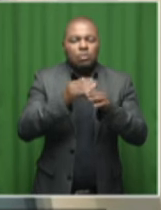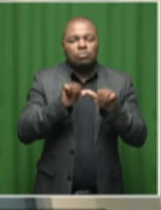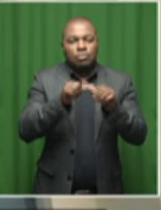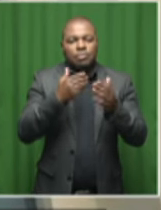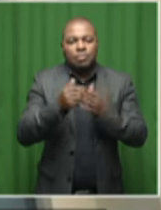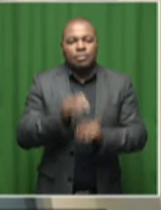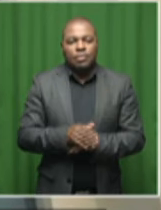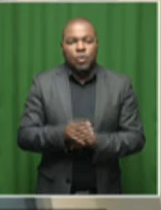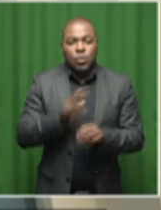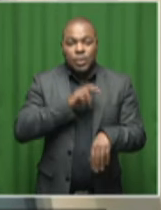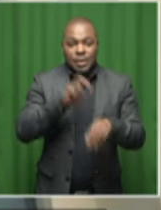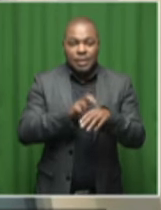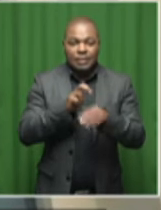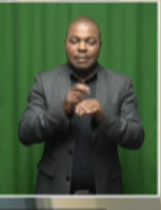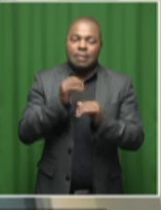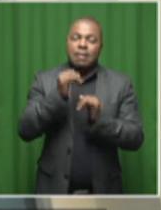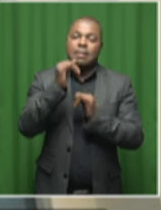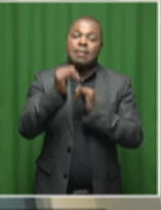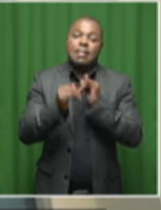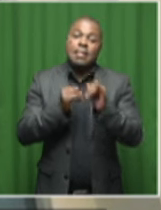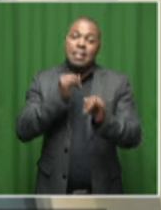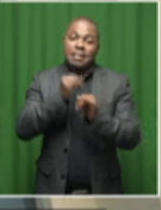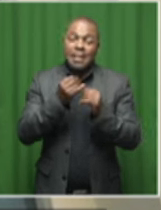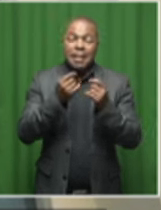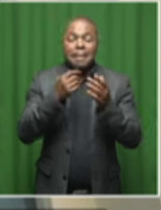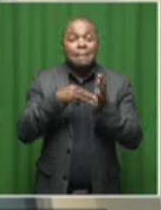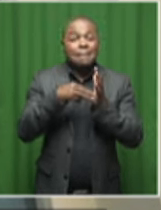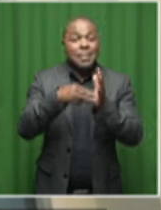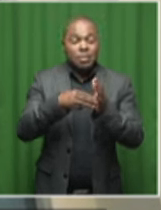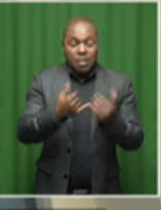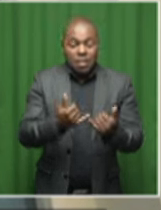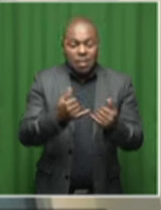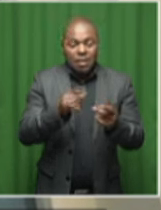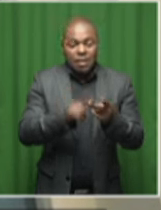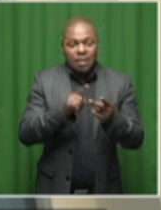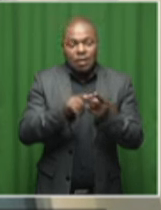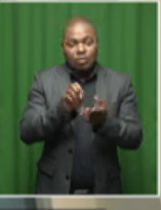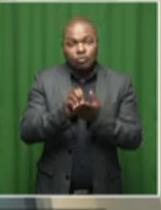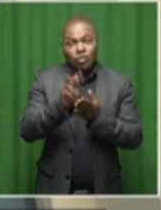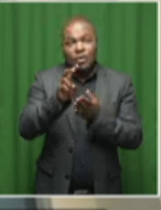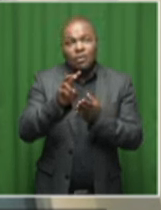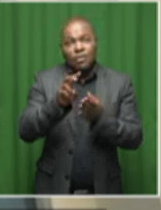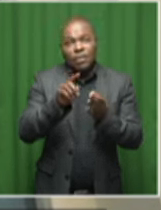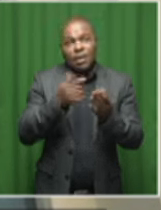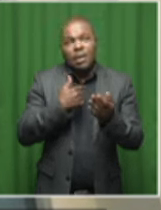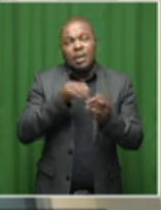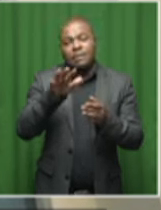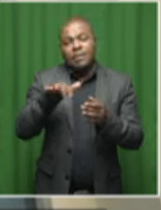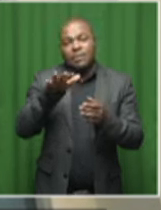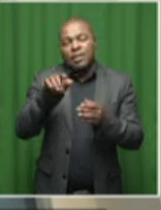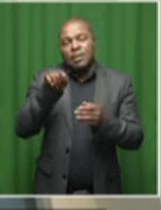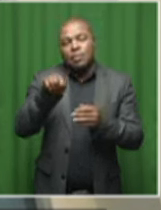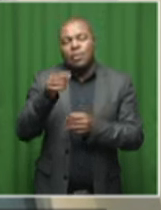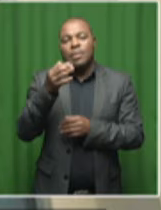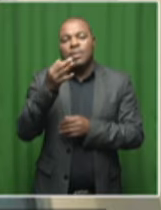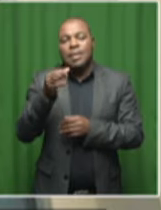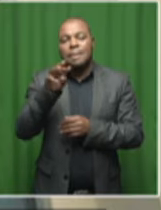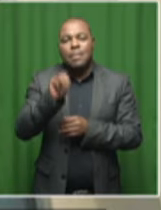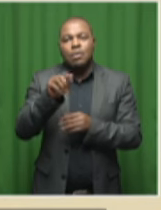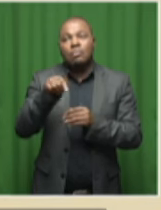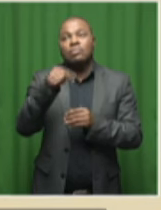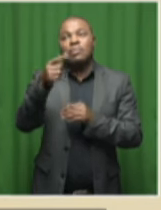11 million, at least in the current financial year, which grows to 12 million and 15.3 million in the outer year.